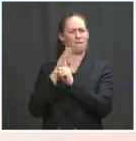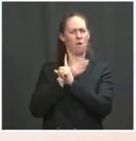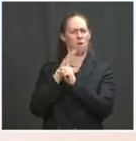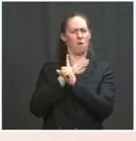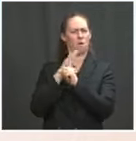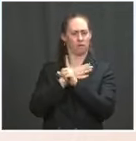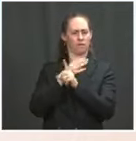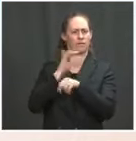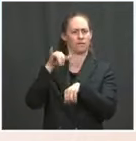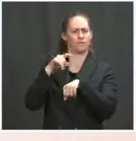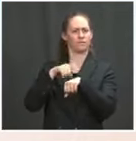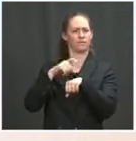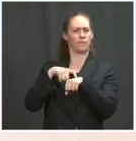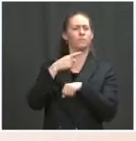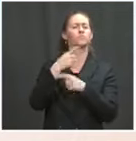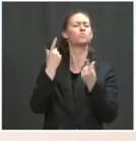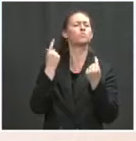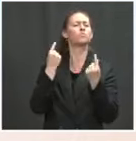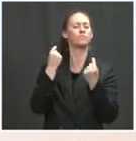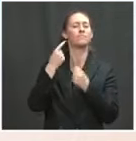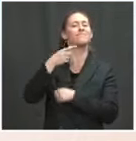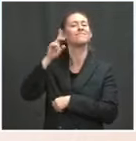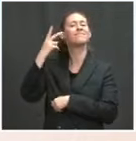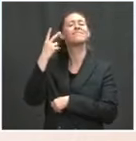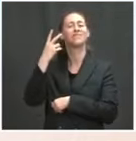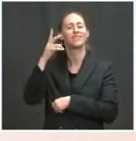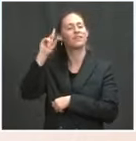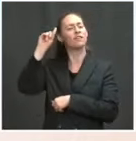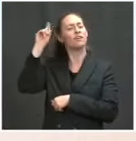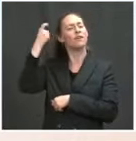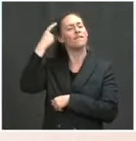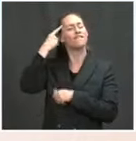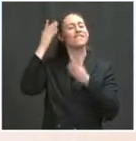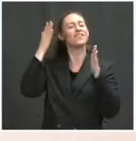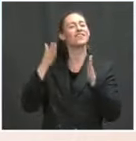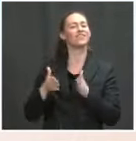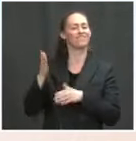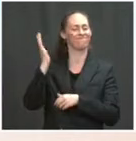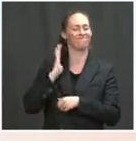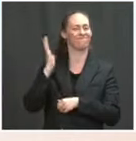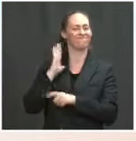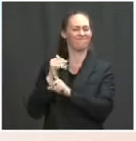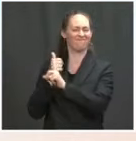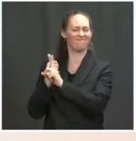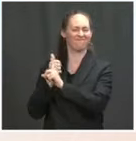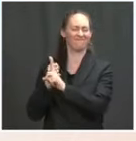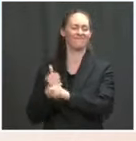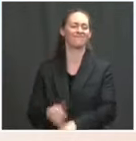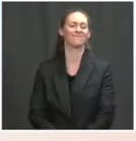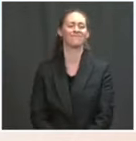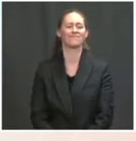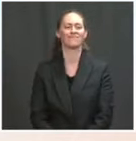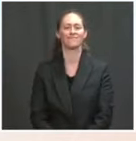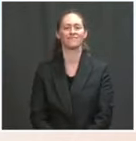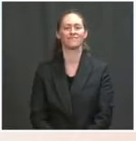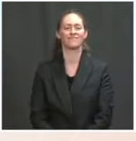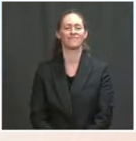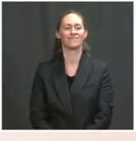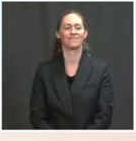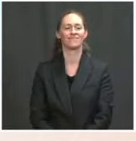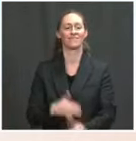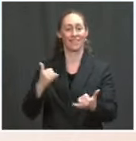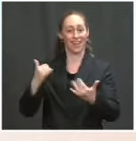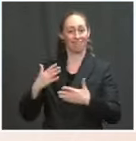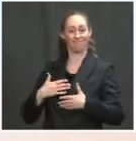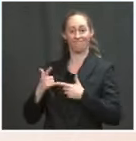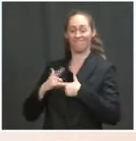as the governor of Iowa in the Iowa State Senate and as the mayor of Mount Pleasant, Iowa. With that, I will turn it over to the Secretary, who will